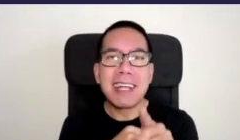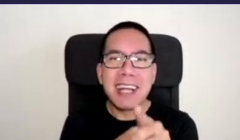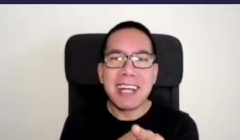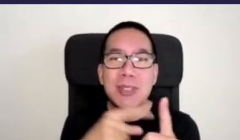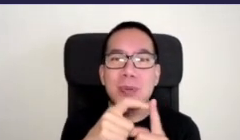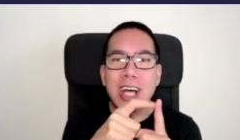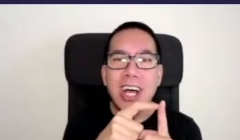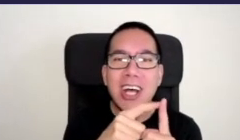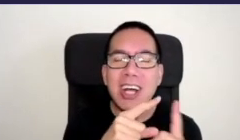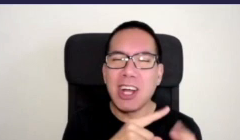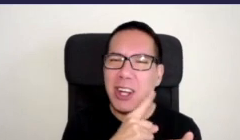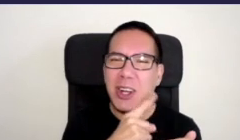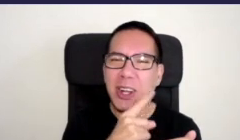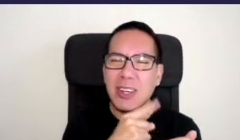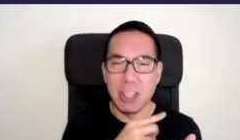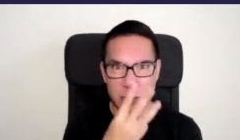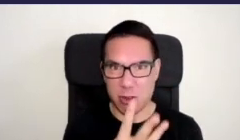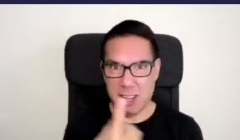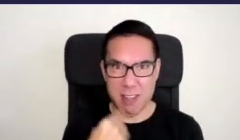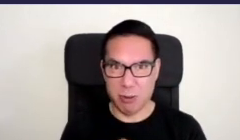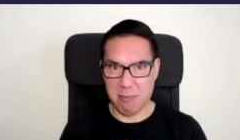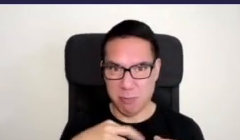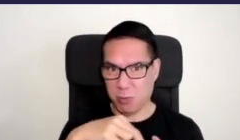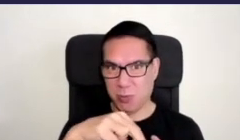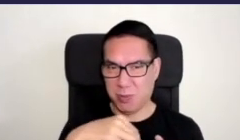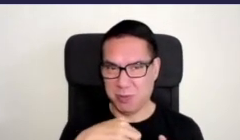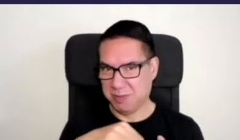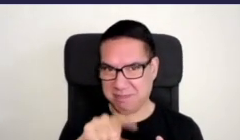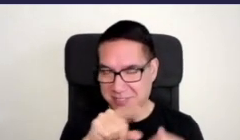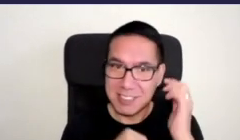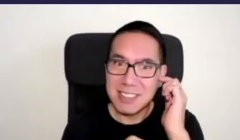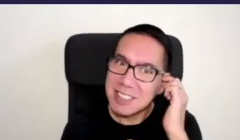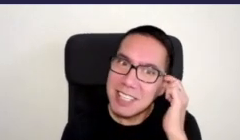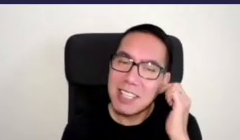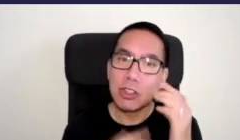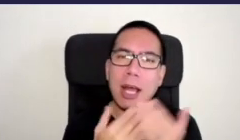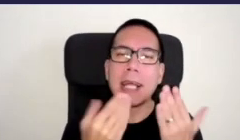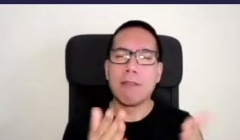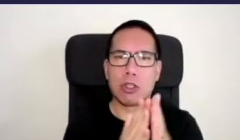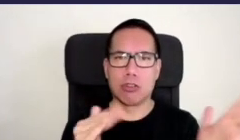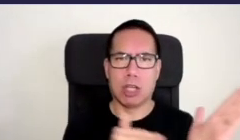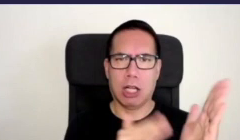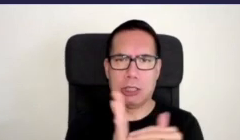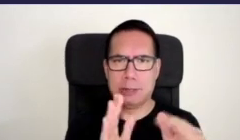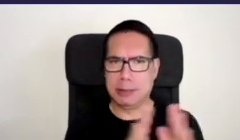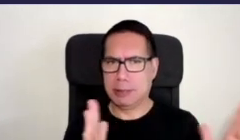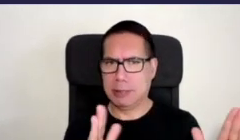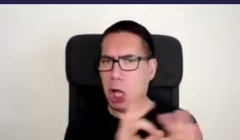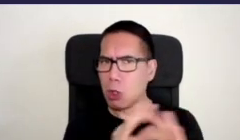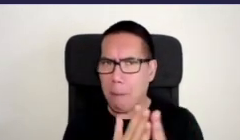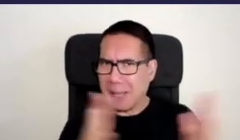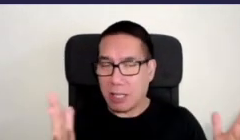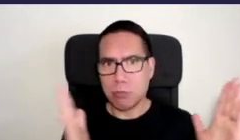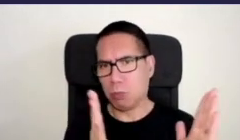daughter she was three at that point just for some scale it's not huge but it was a real eyesore and we